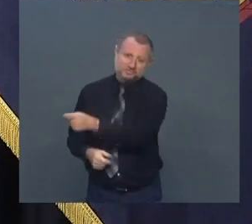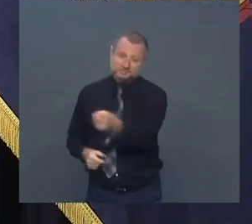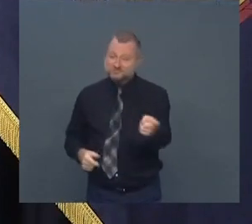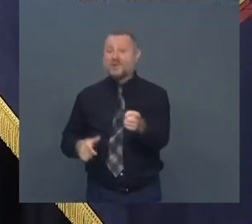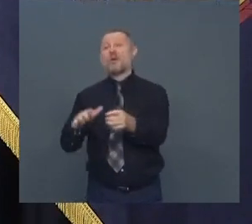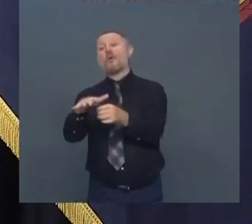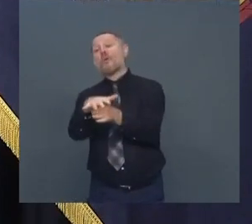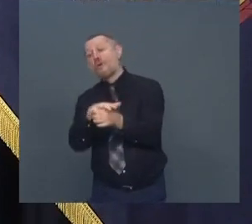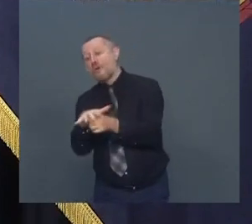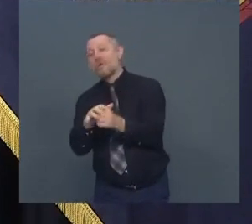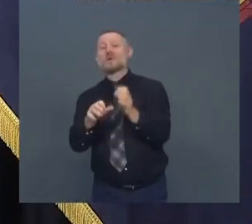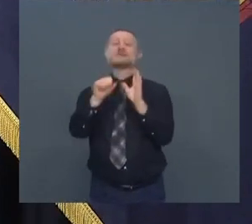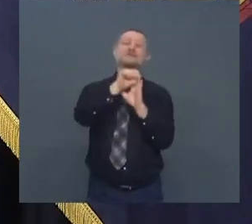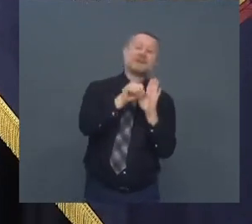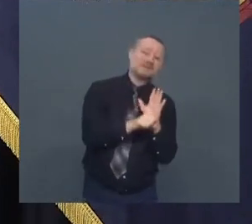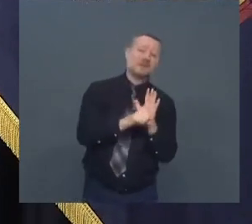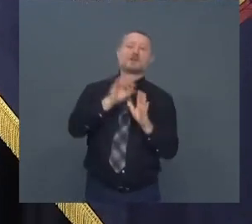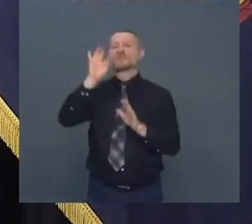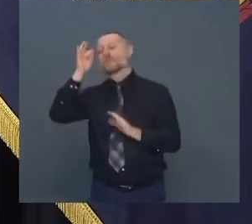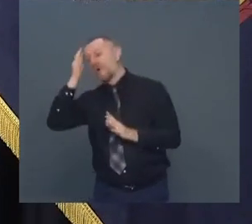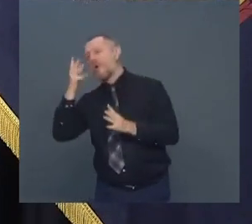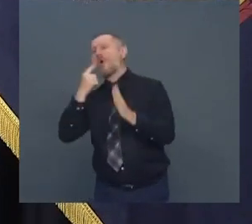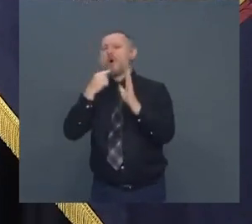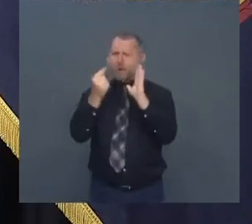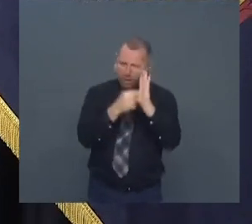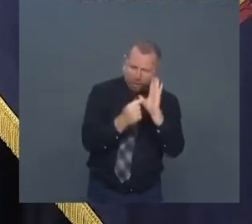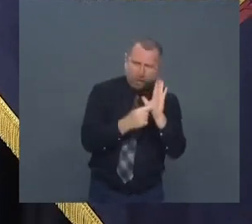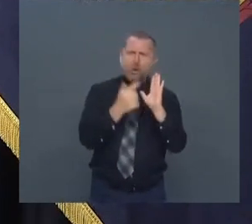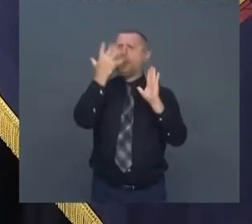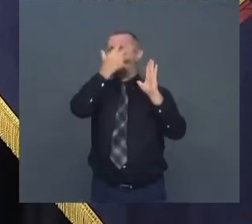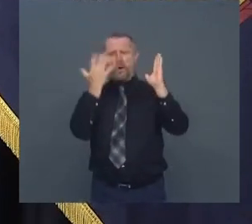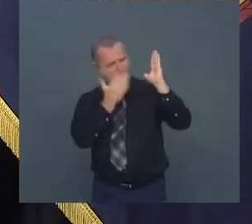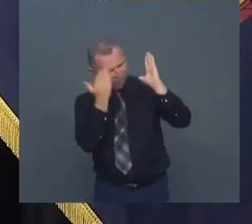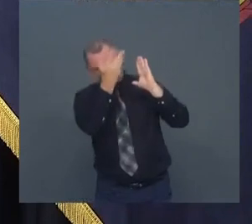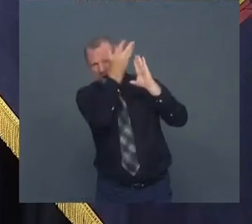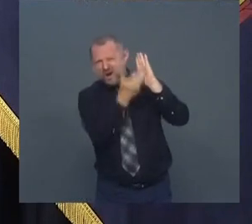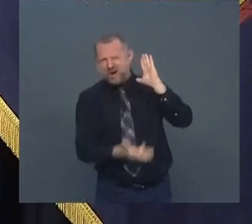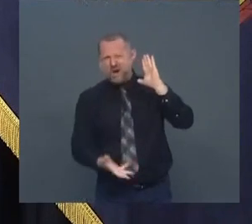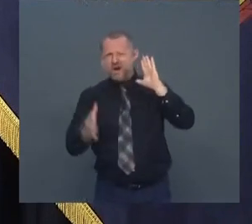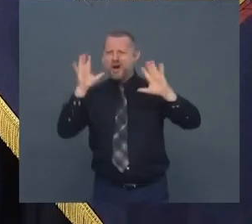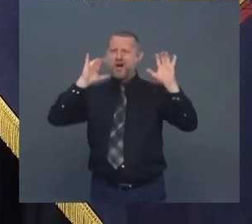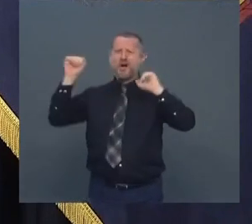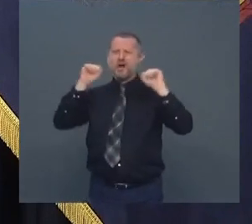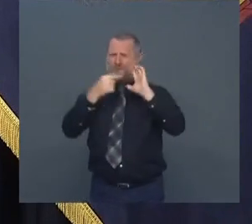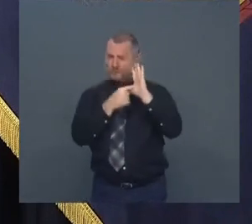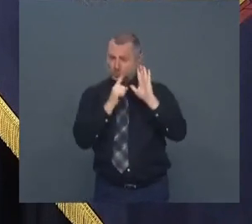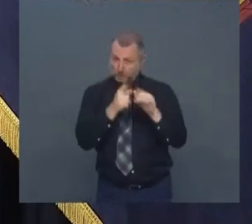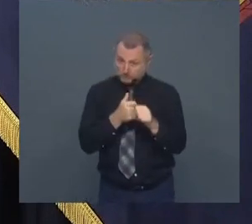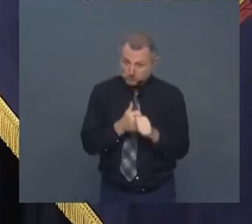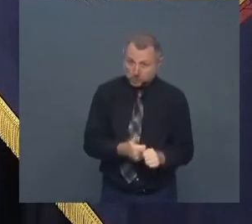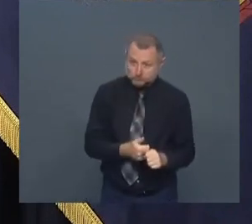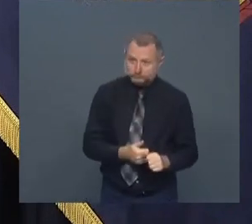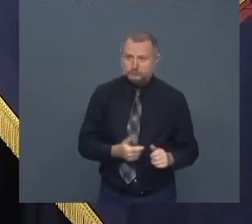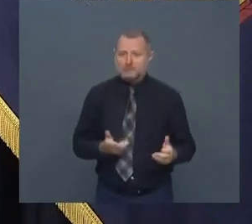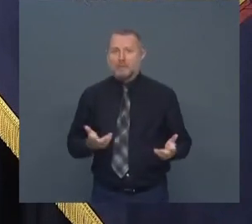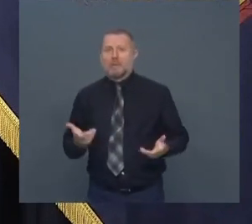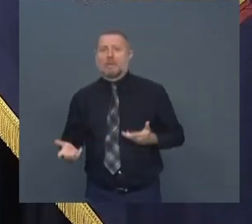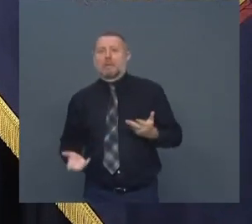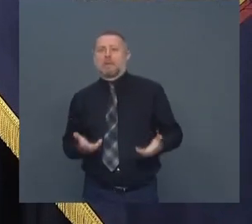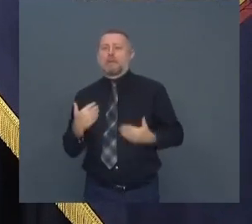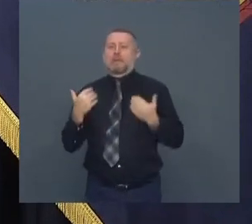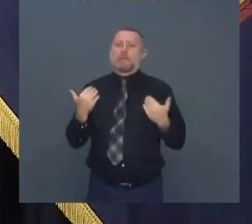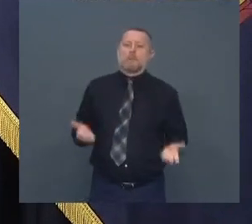plan looks beautiful has a great cover oh really can we do it oh we're not so sure about that but we have a great plan